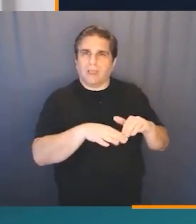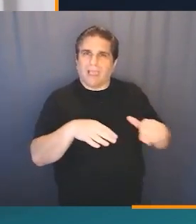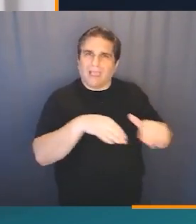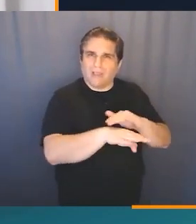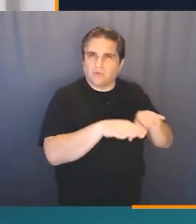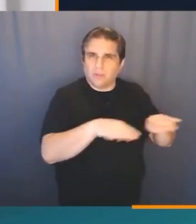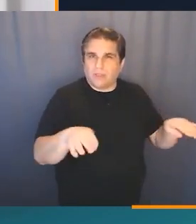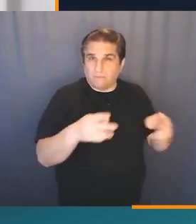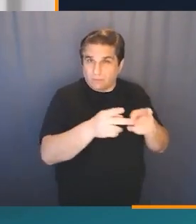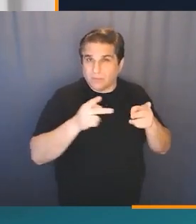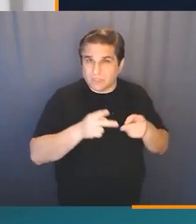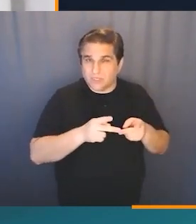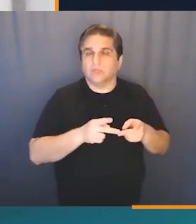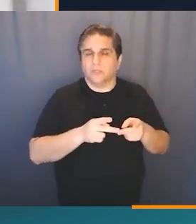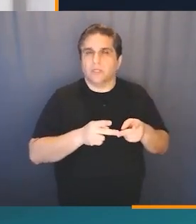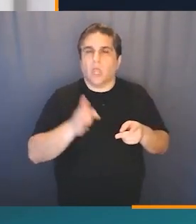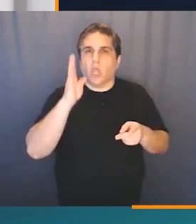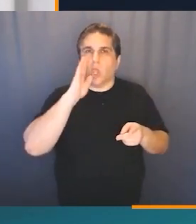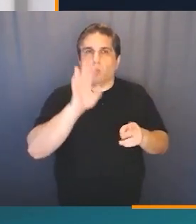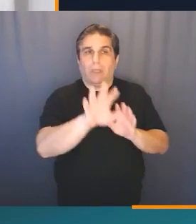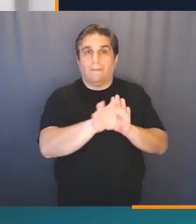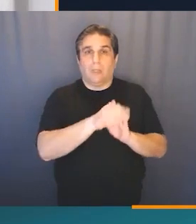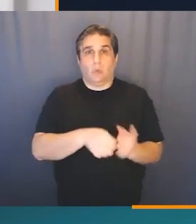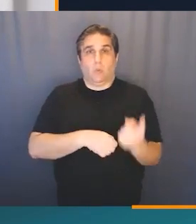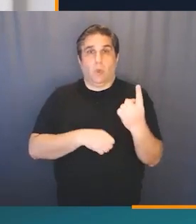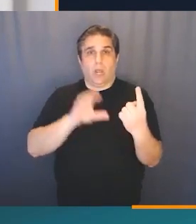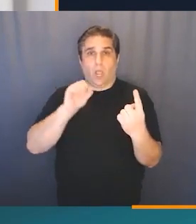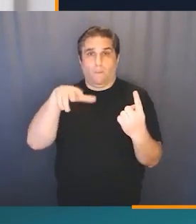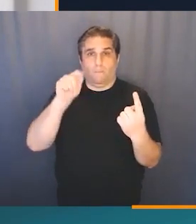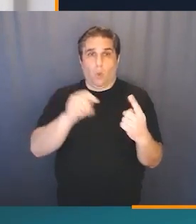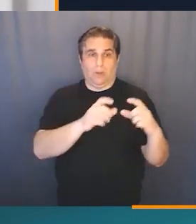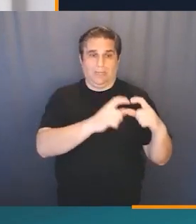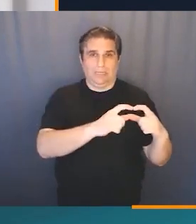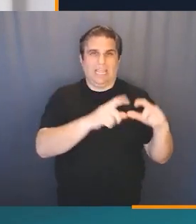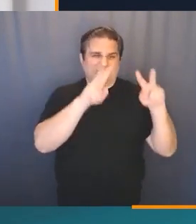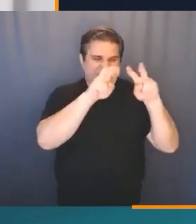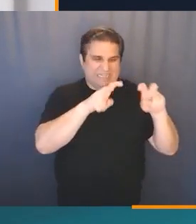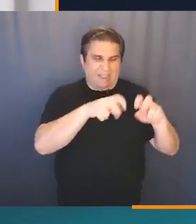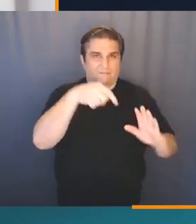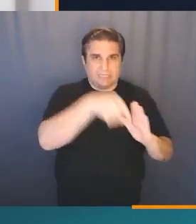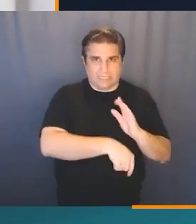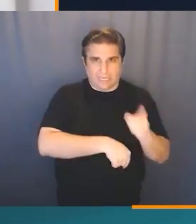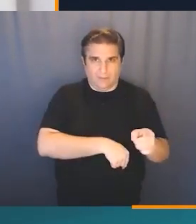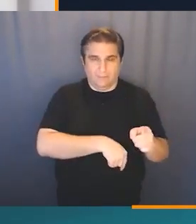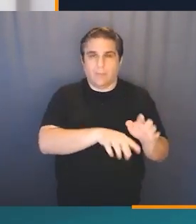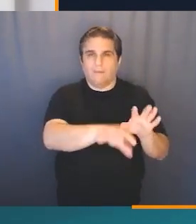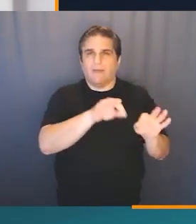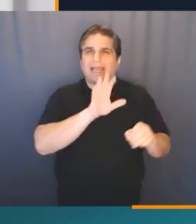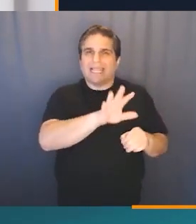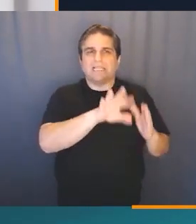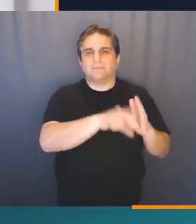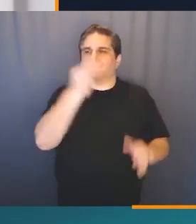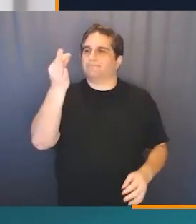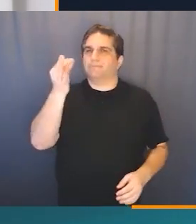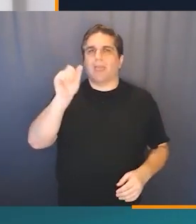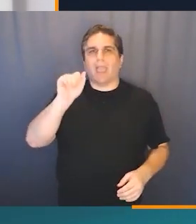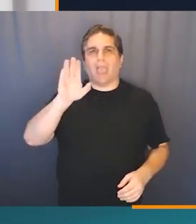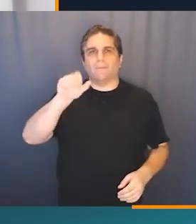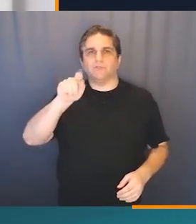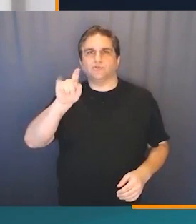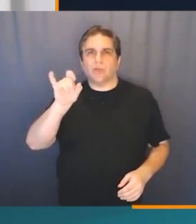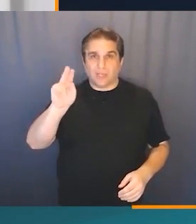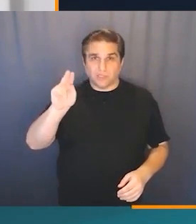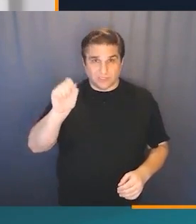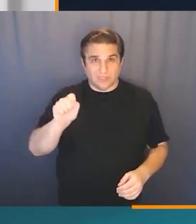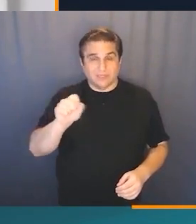entry-level position, you can expect to dive deep into a single component, identify the main abstractions of that